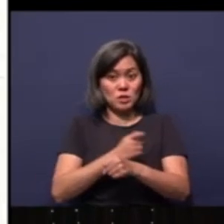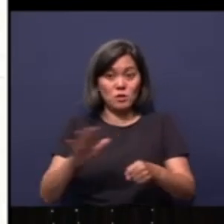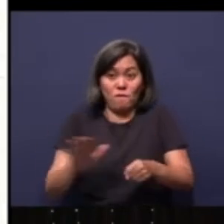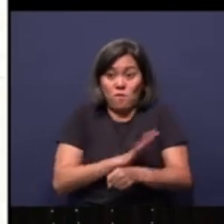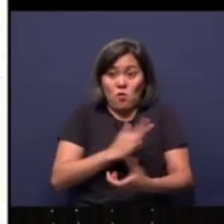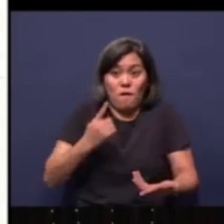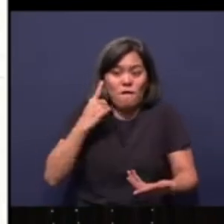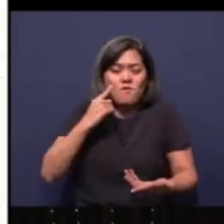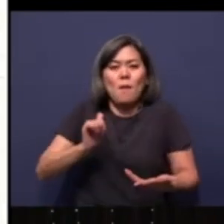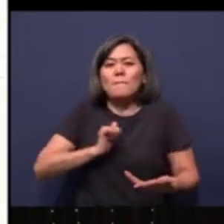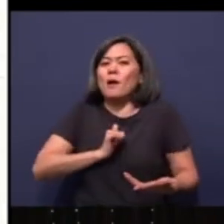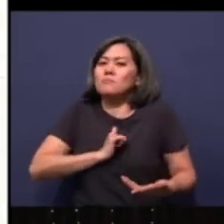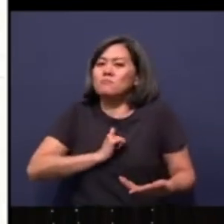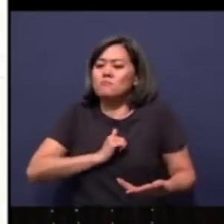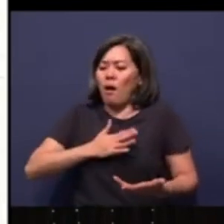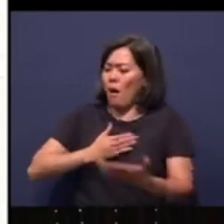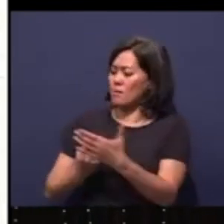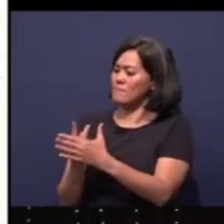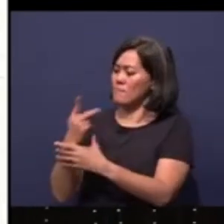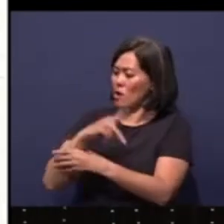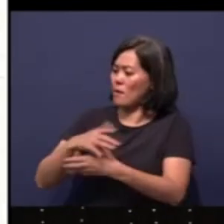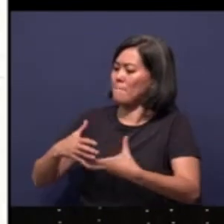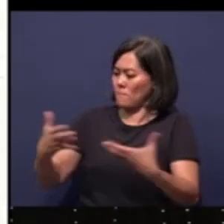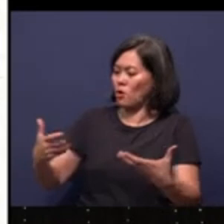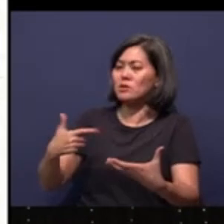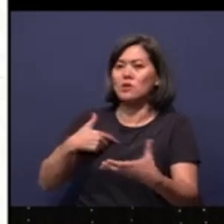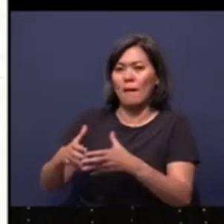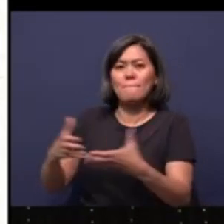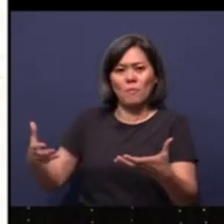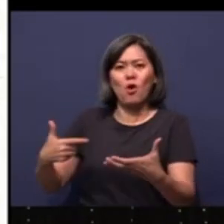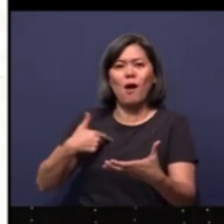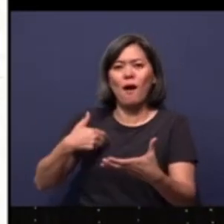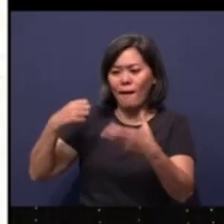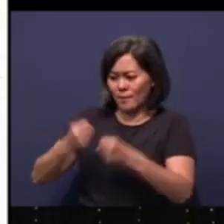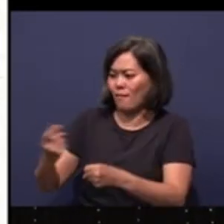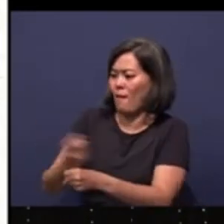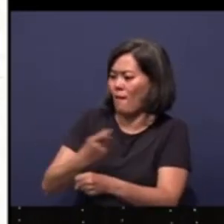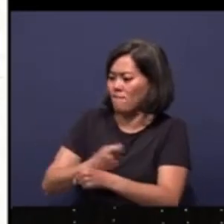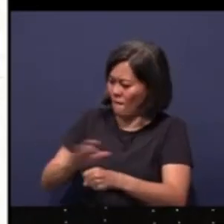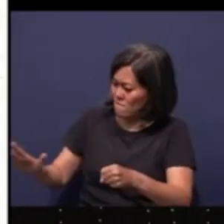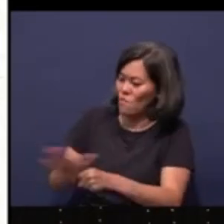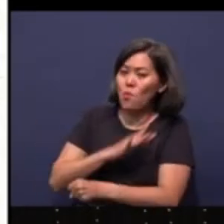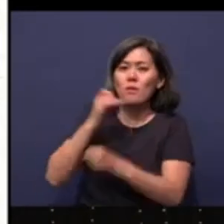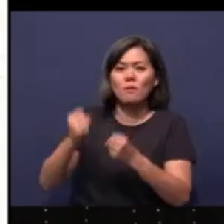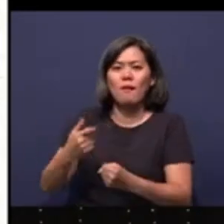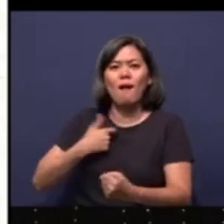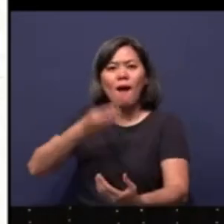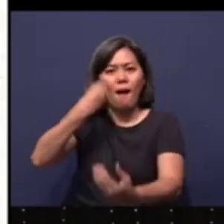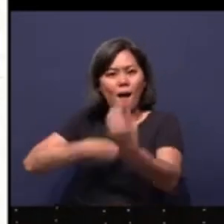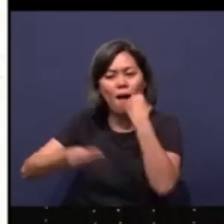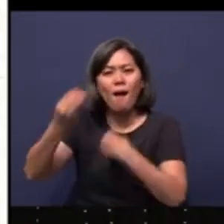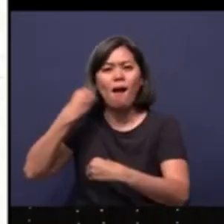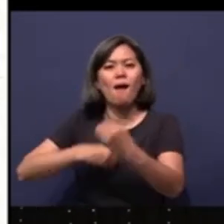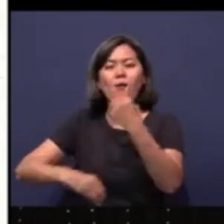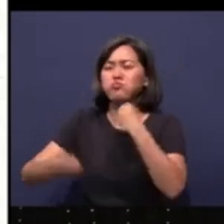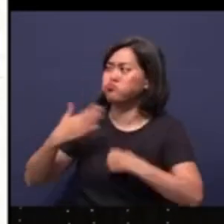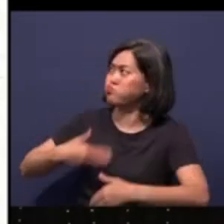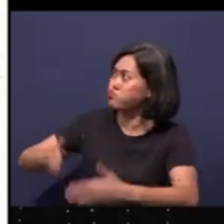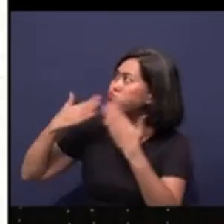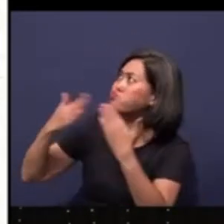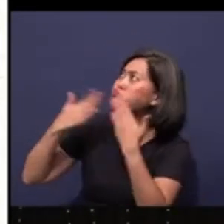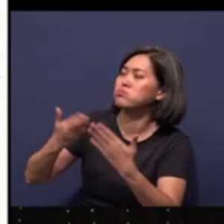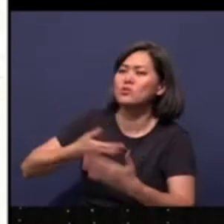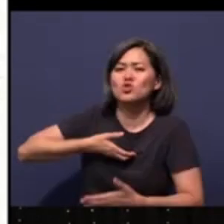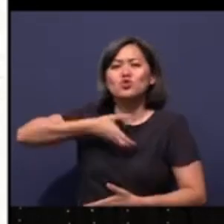For myself, I planted much and I'm going to have much that I can harvest. It will be full. I eat and I am grateful. I